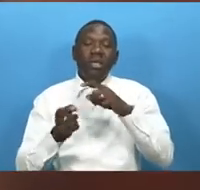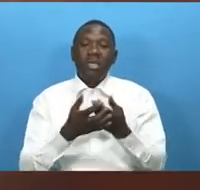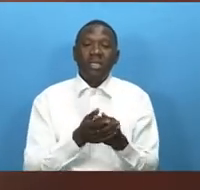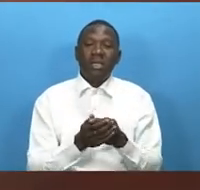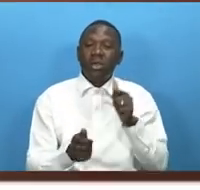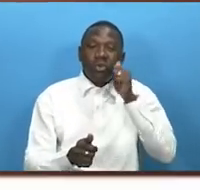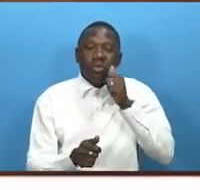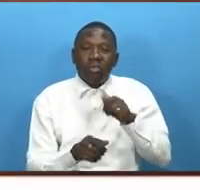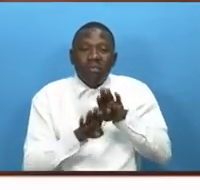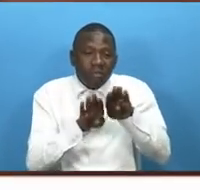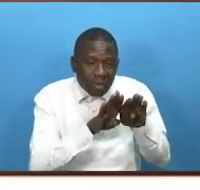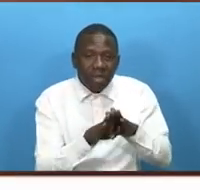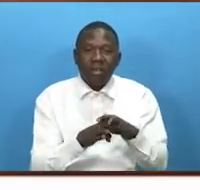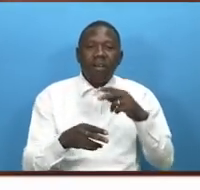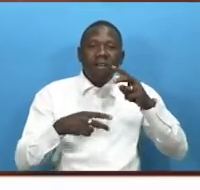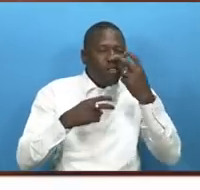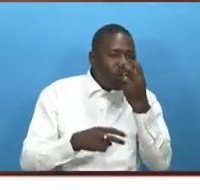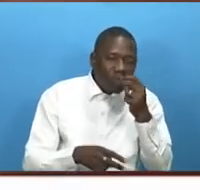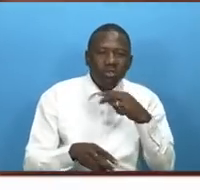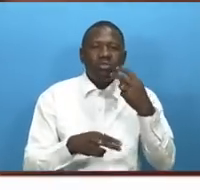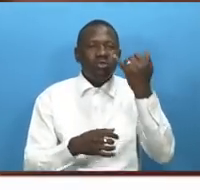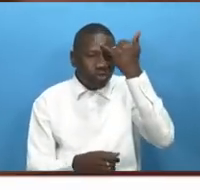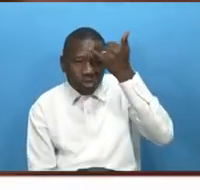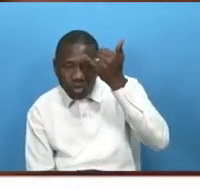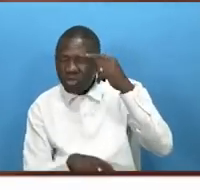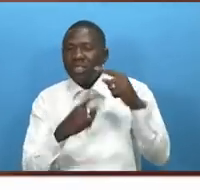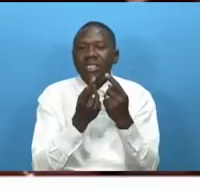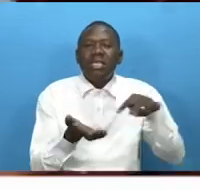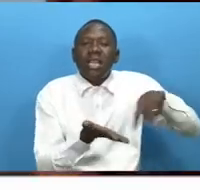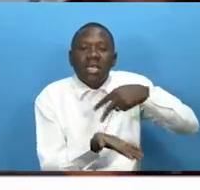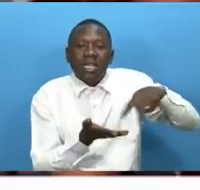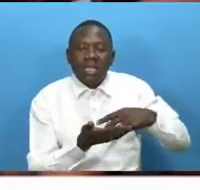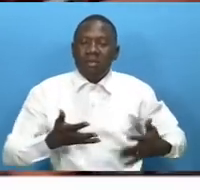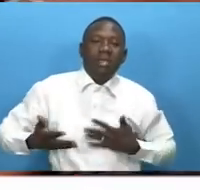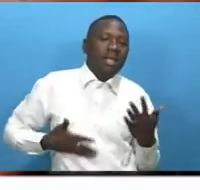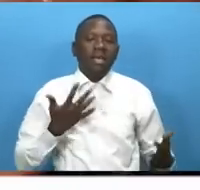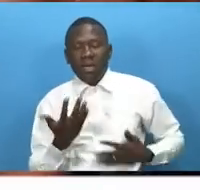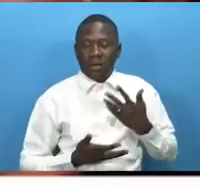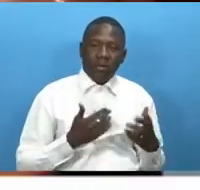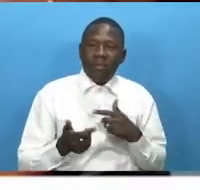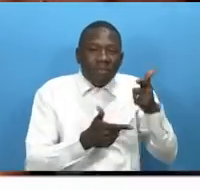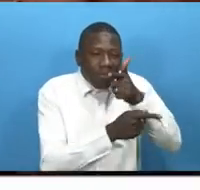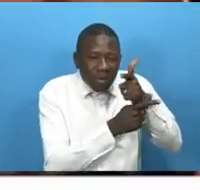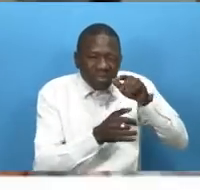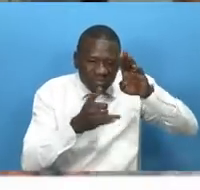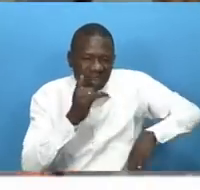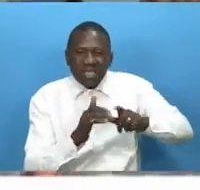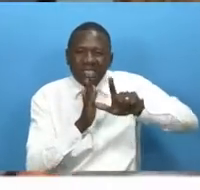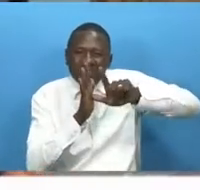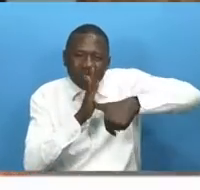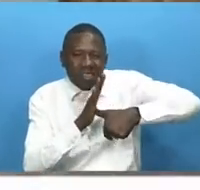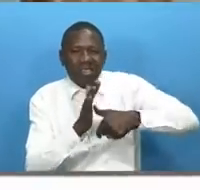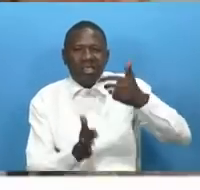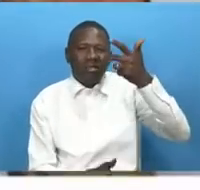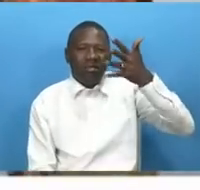pranks stunts tricks jokes dance and entertainment with the video lasting from 15 seconds to